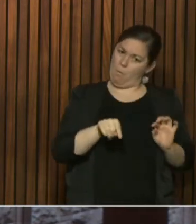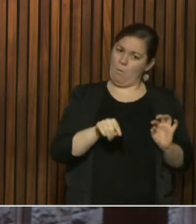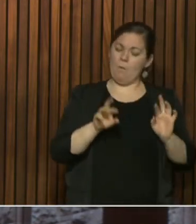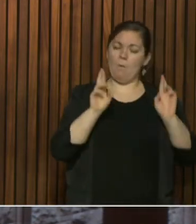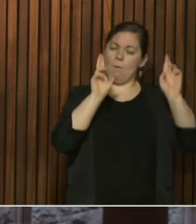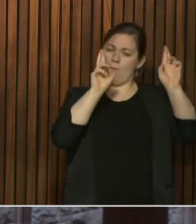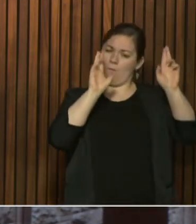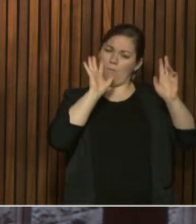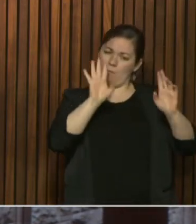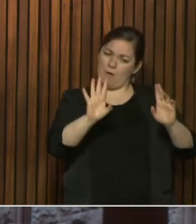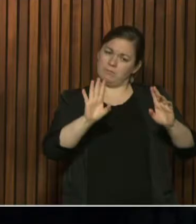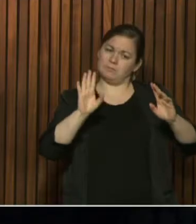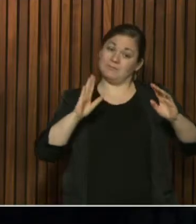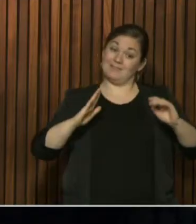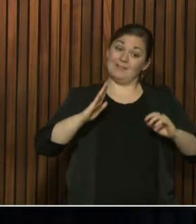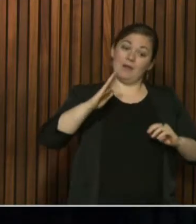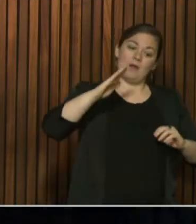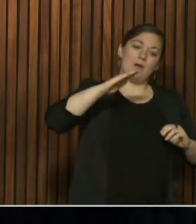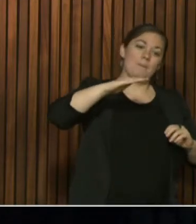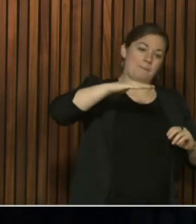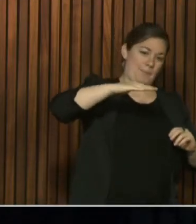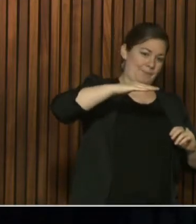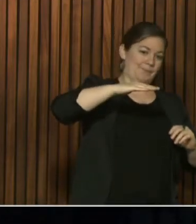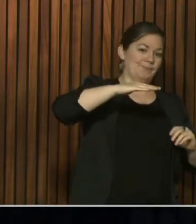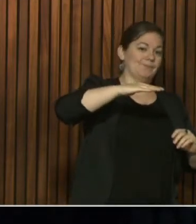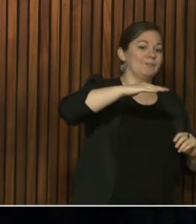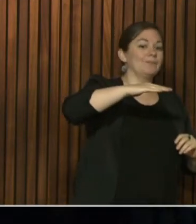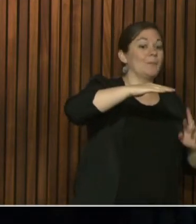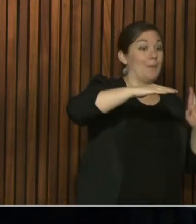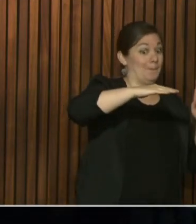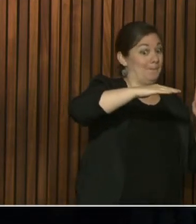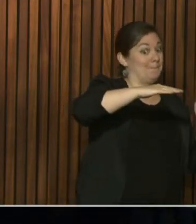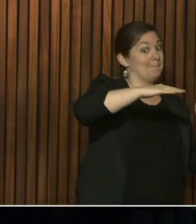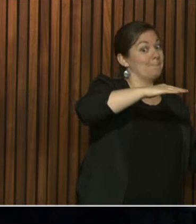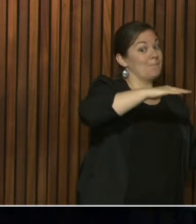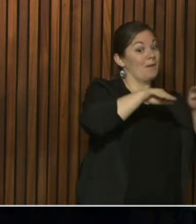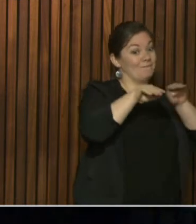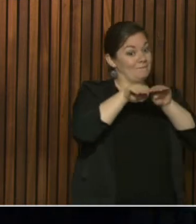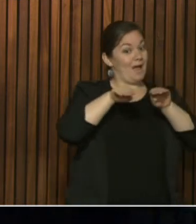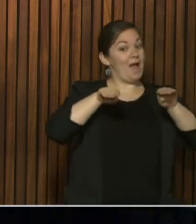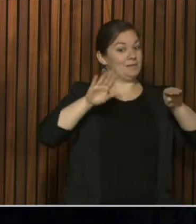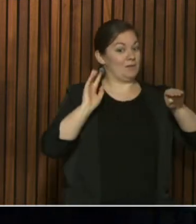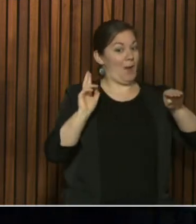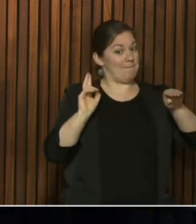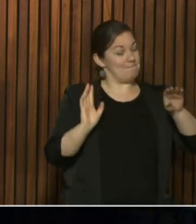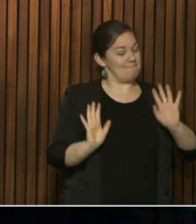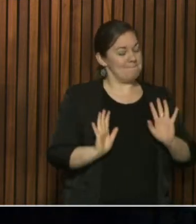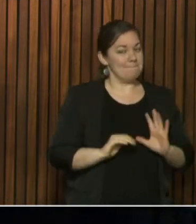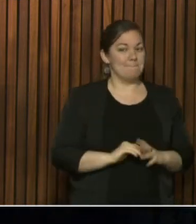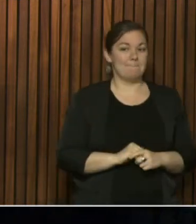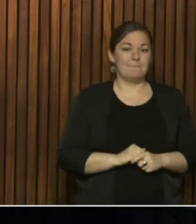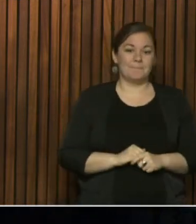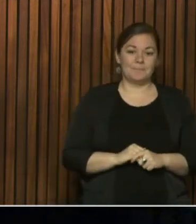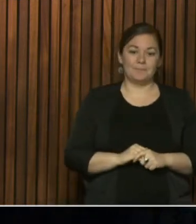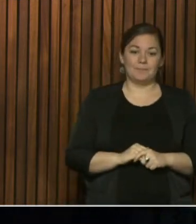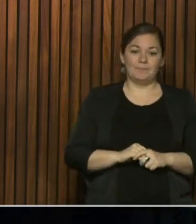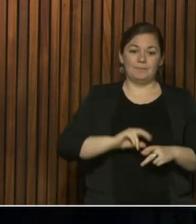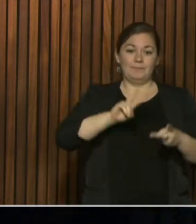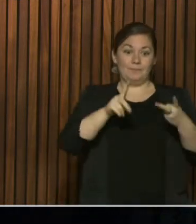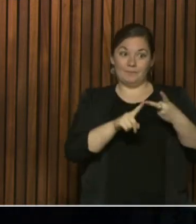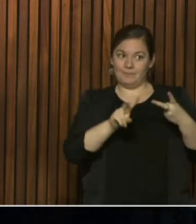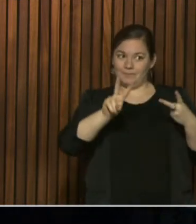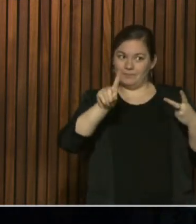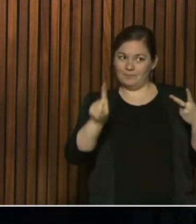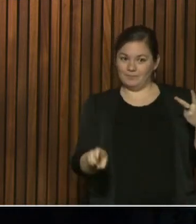the curve even more. Follow-up? I just wanted to confirm, Dr.